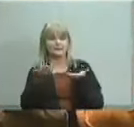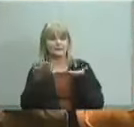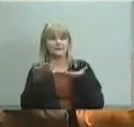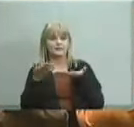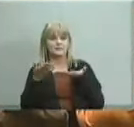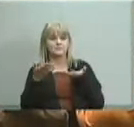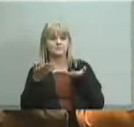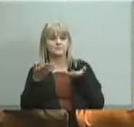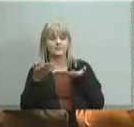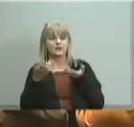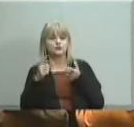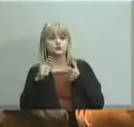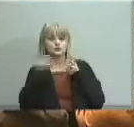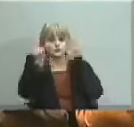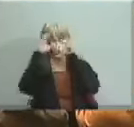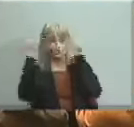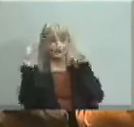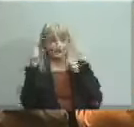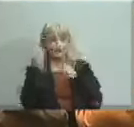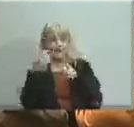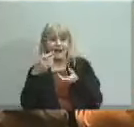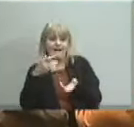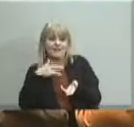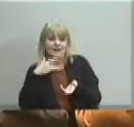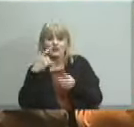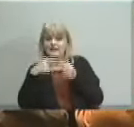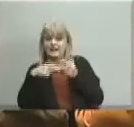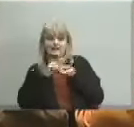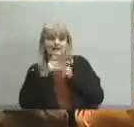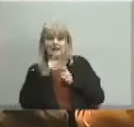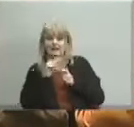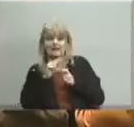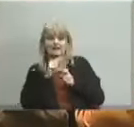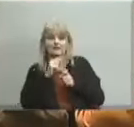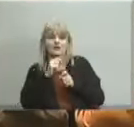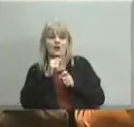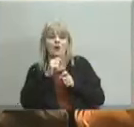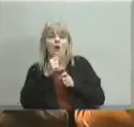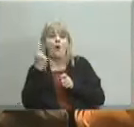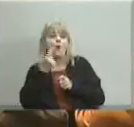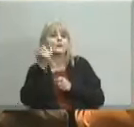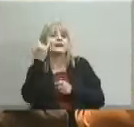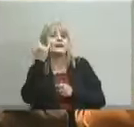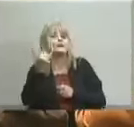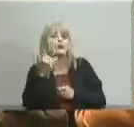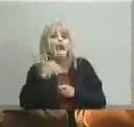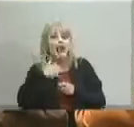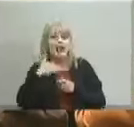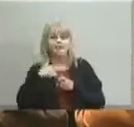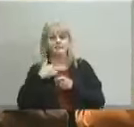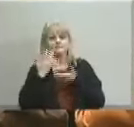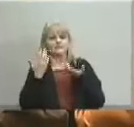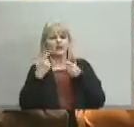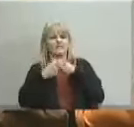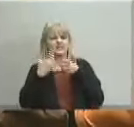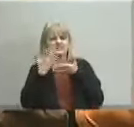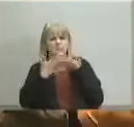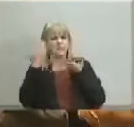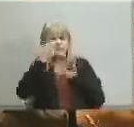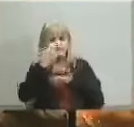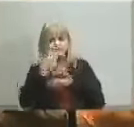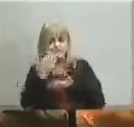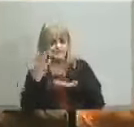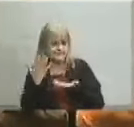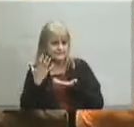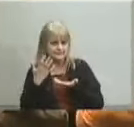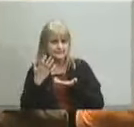cannot change it unless there's some cause to not take that recommendation and it seems that this is not an efficient